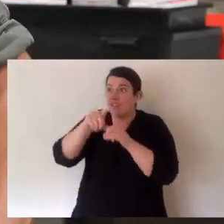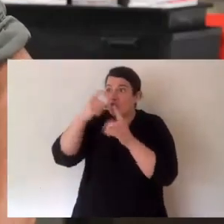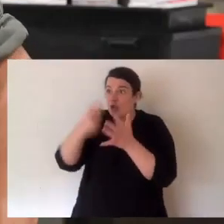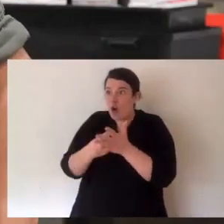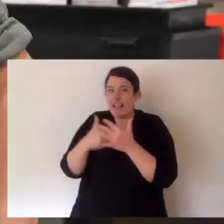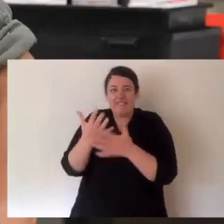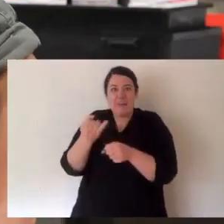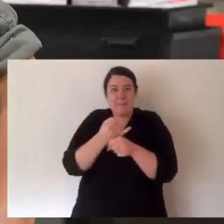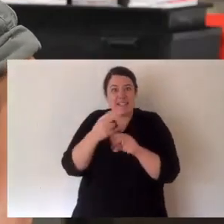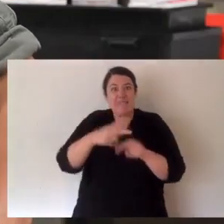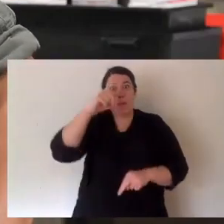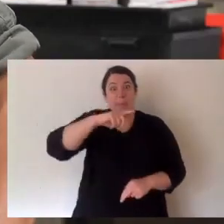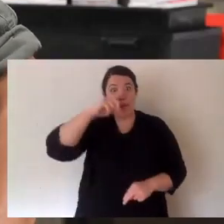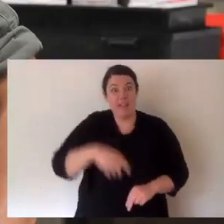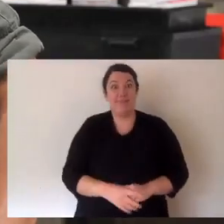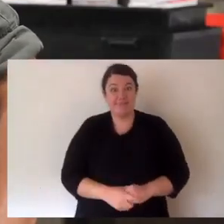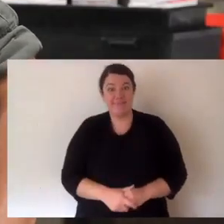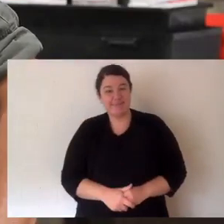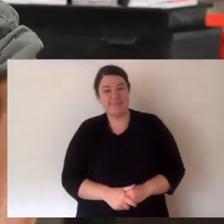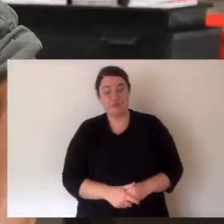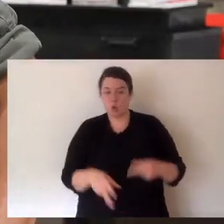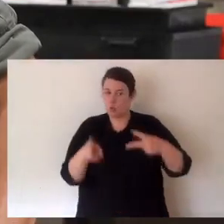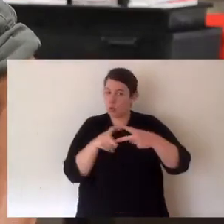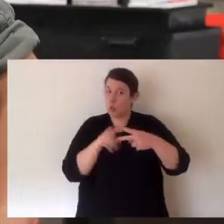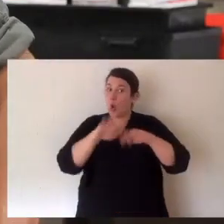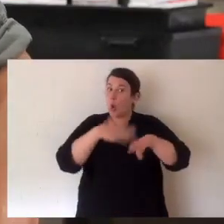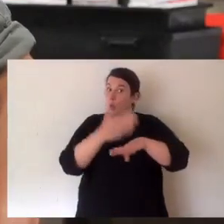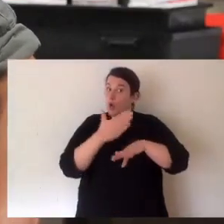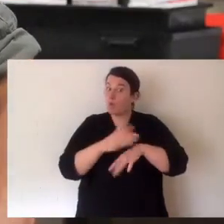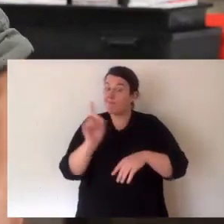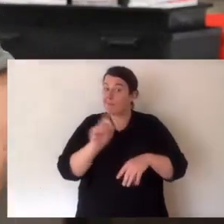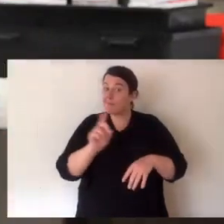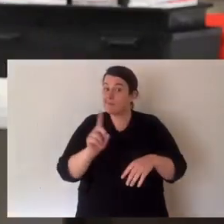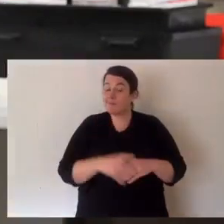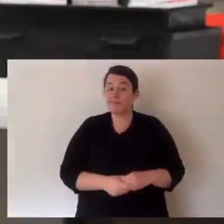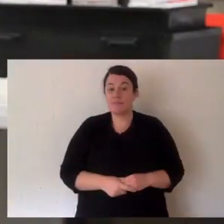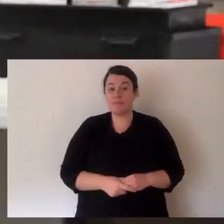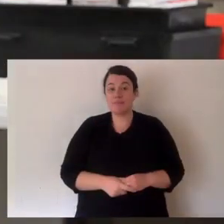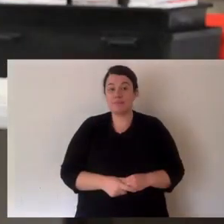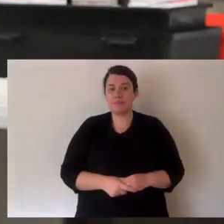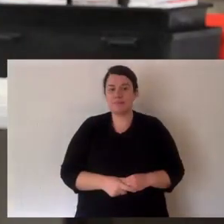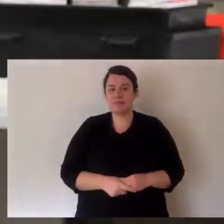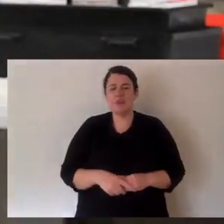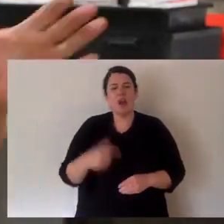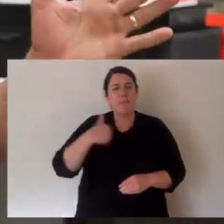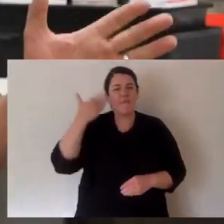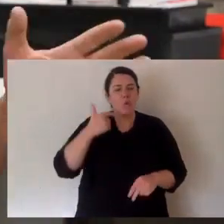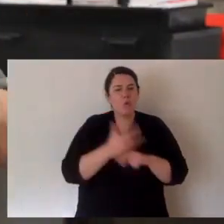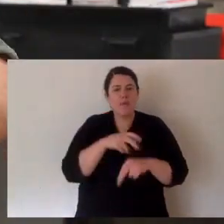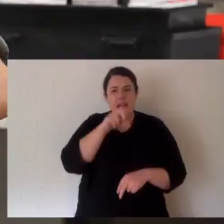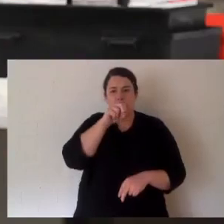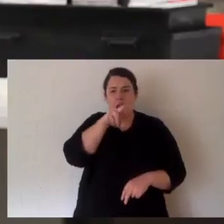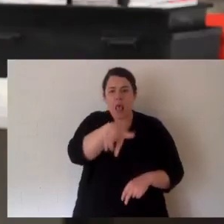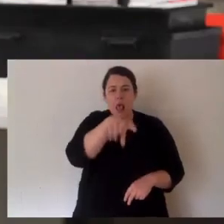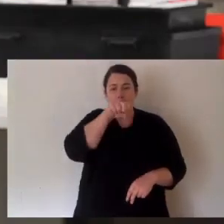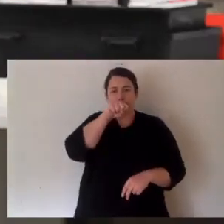is the organ that a snake uses to taste the air? And next is, I'd like you to put a bandage on. If you don't have a bandage,